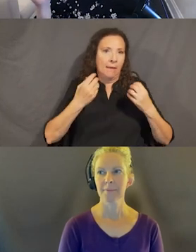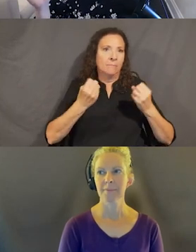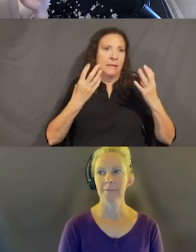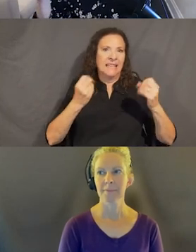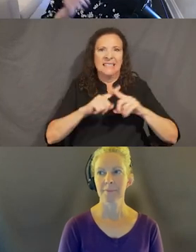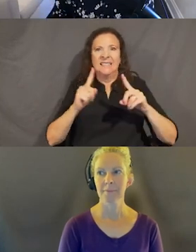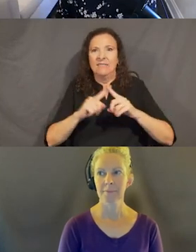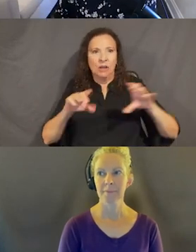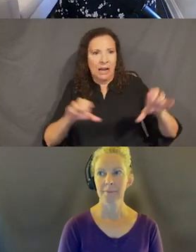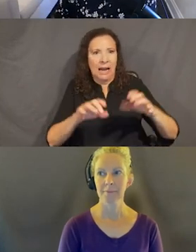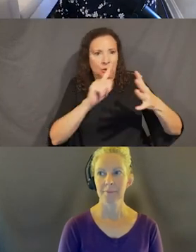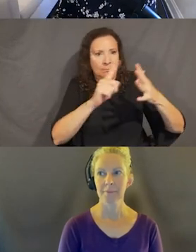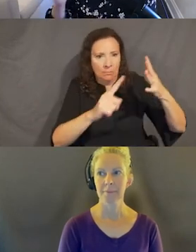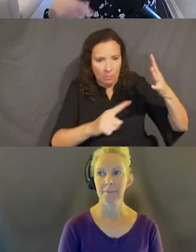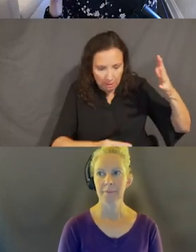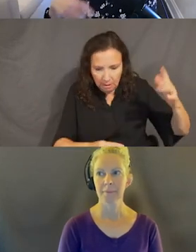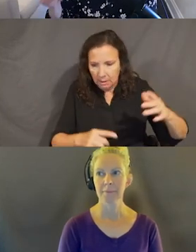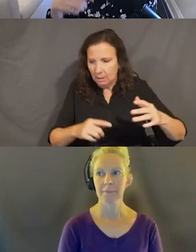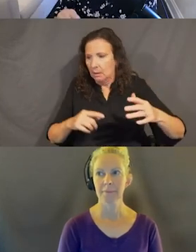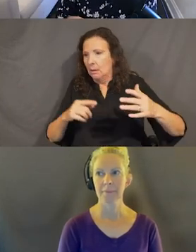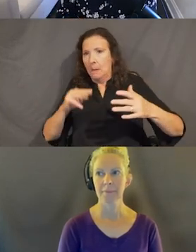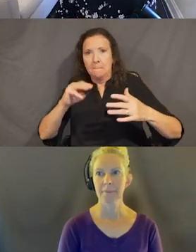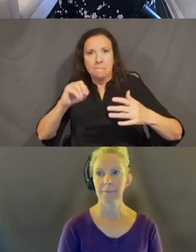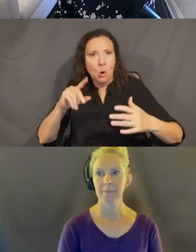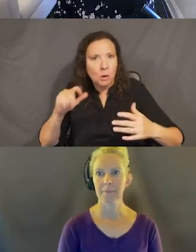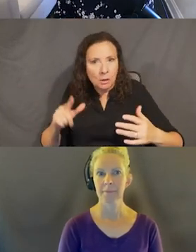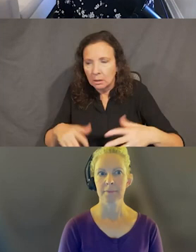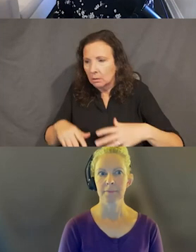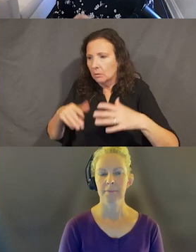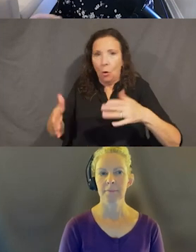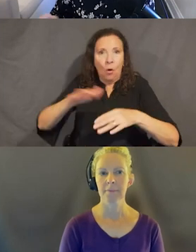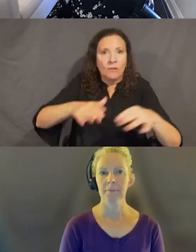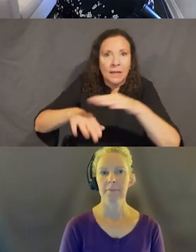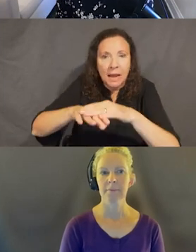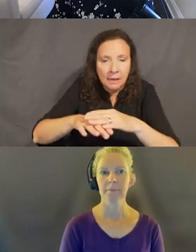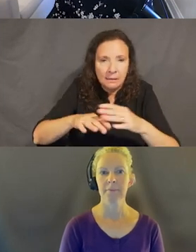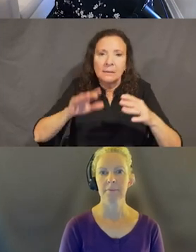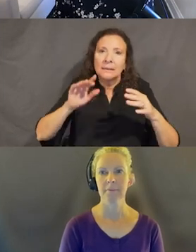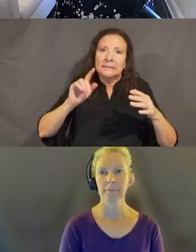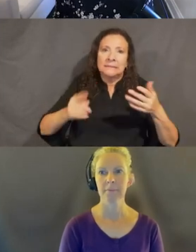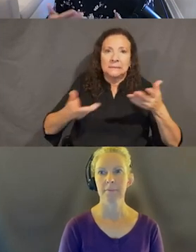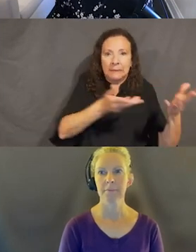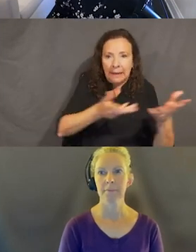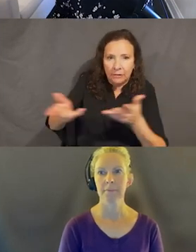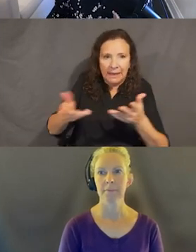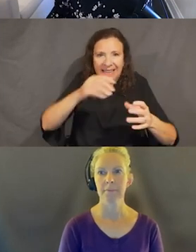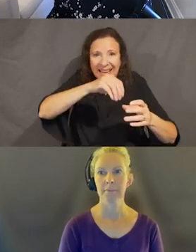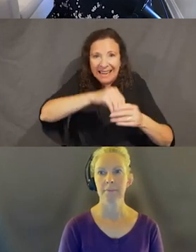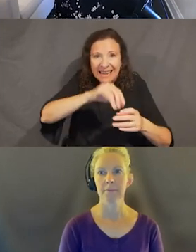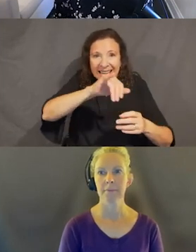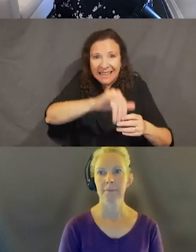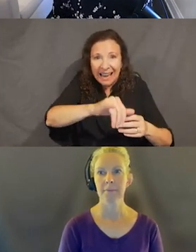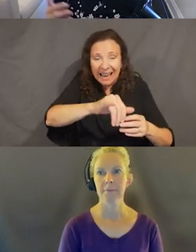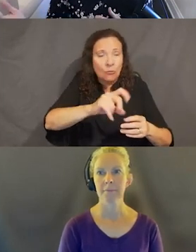a modal and overlay. That's navigating within a component using the keyboard, but then also between components. How do we facilitate that